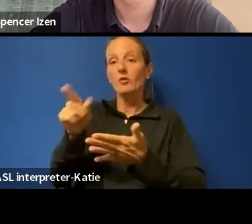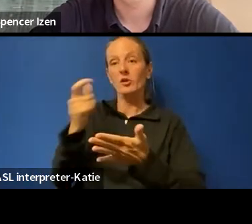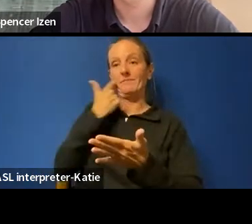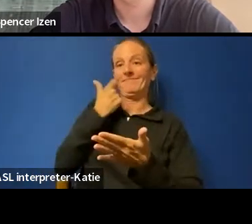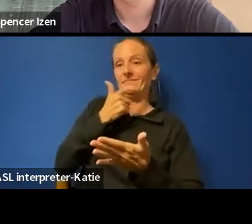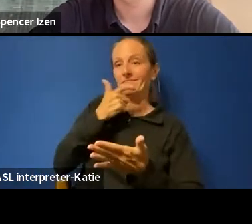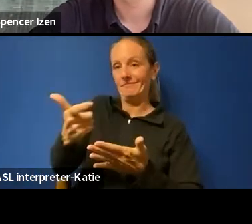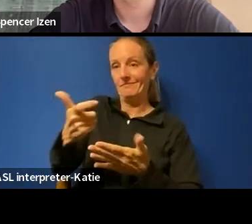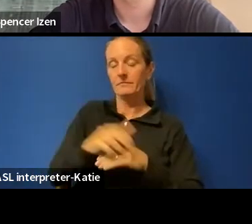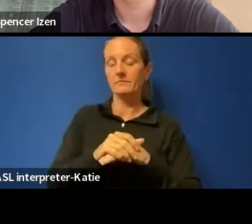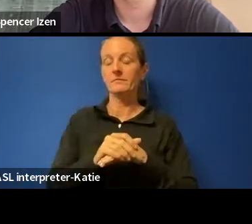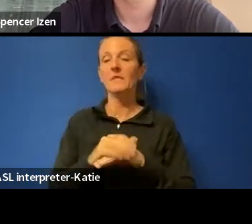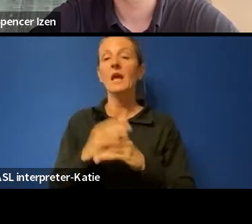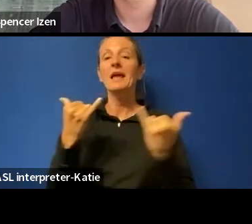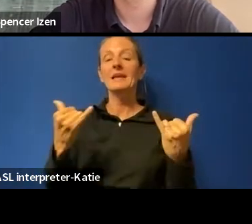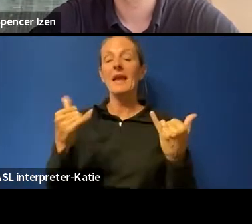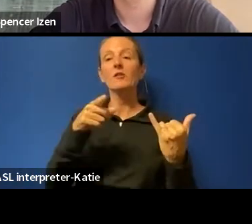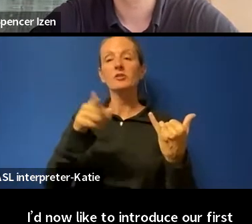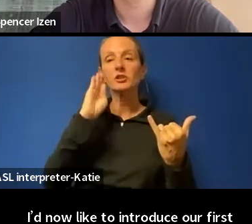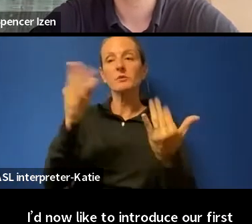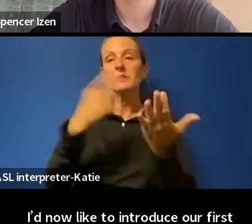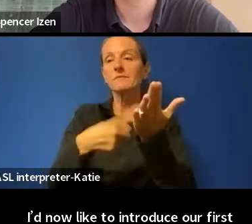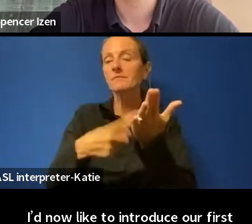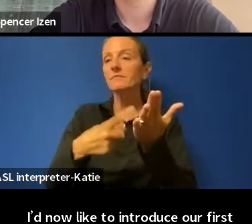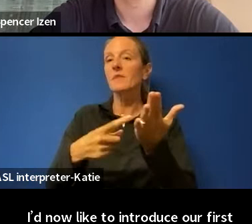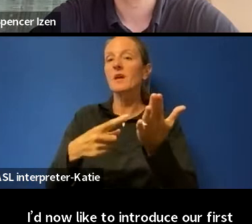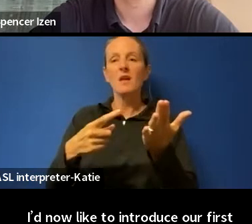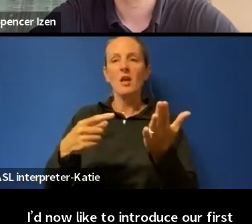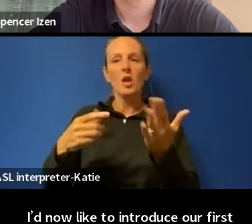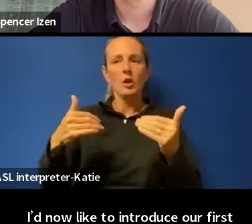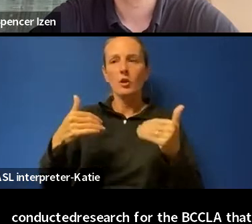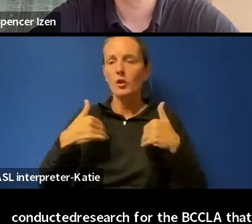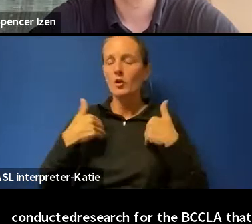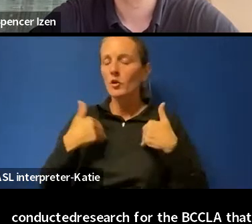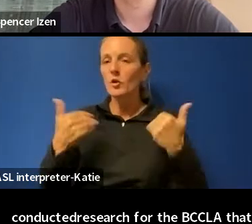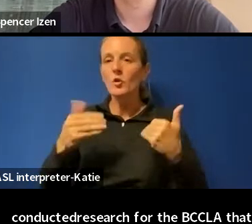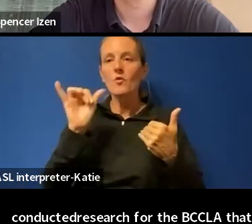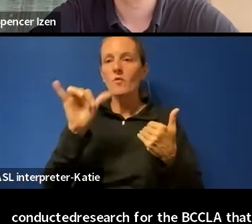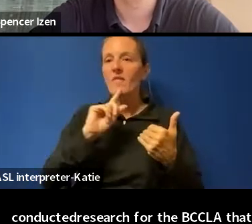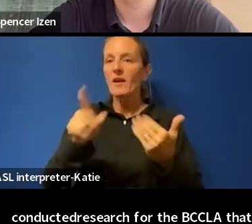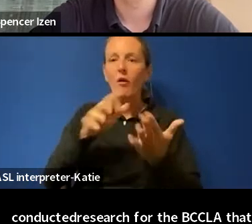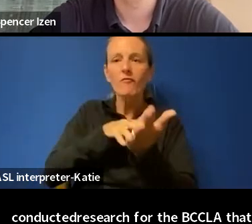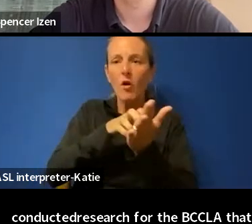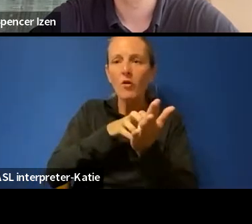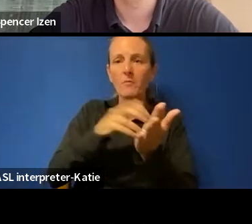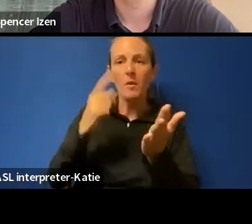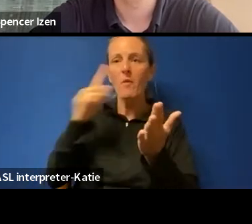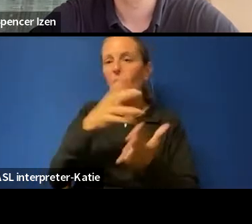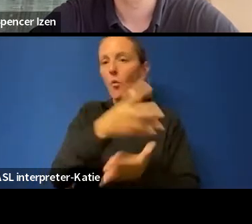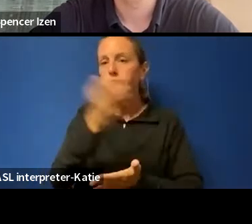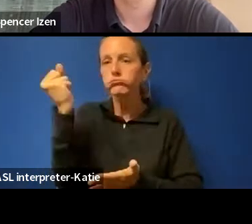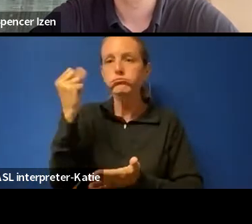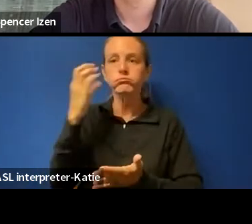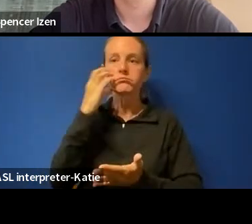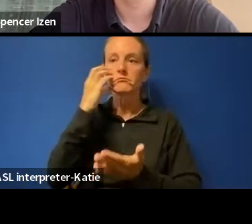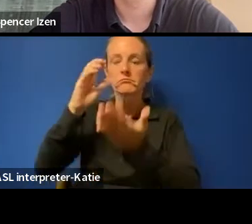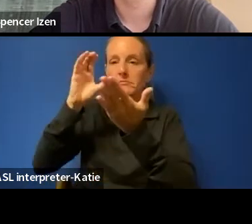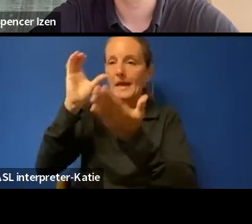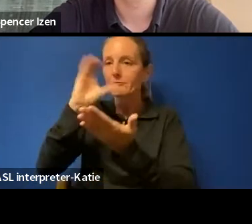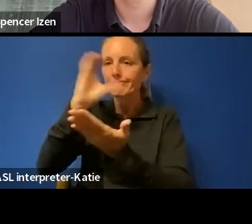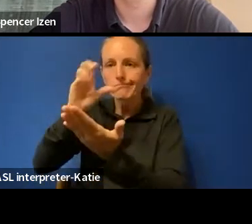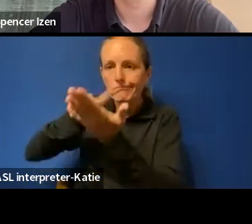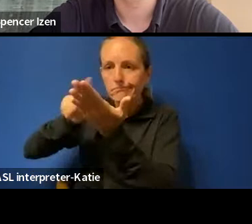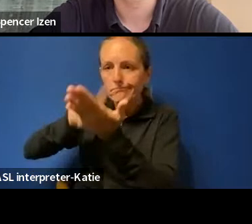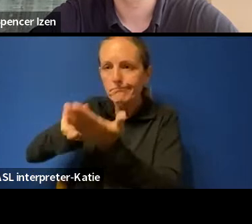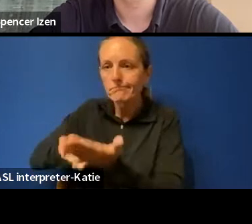topic of youth's vulnerability to searches on their smartphones and other electronic devices in Canadian schools. Over to you, Mara. Mara. Mara.